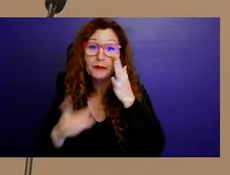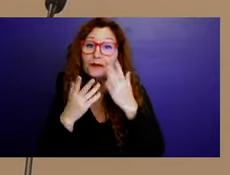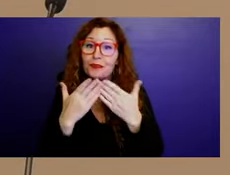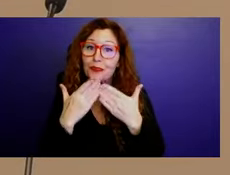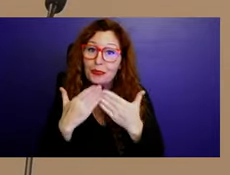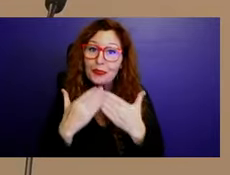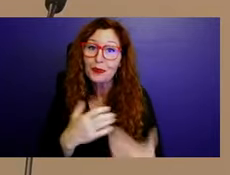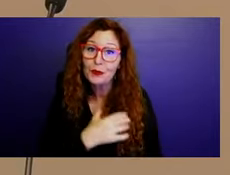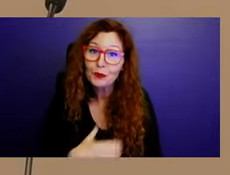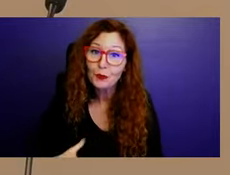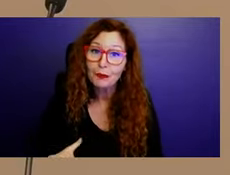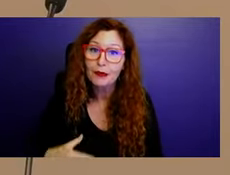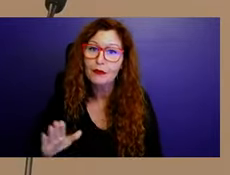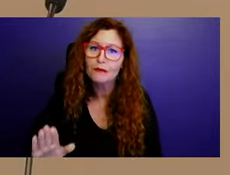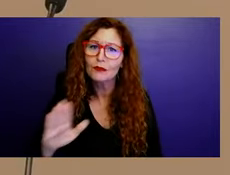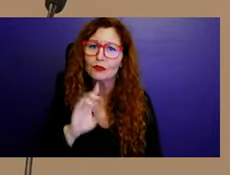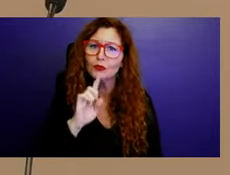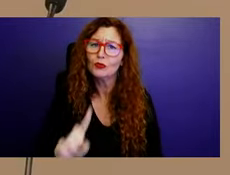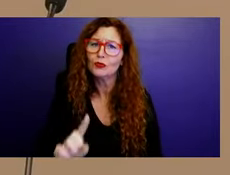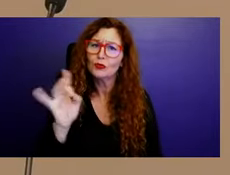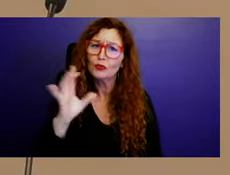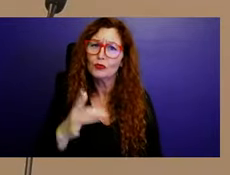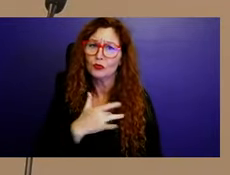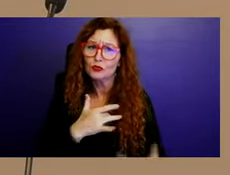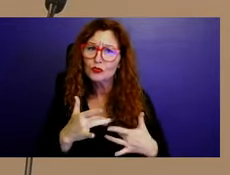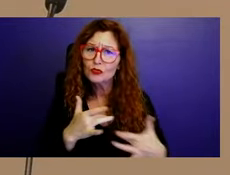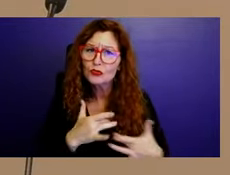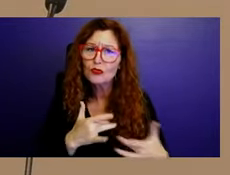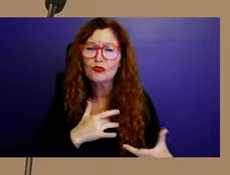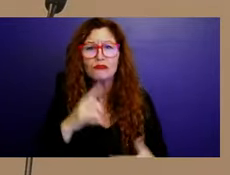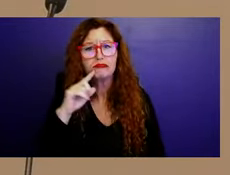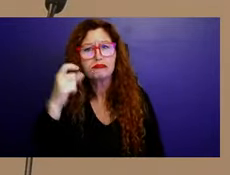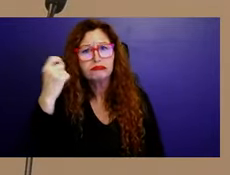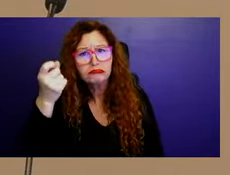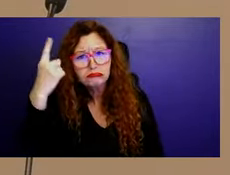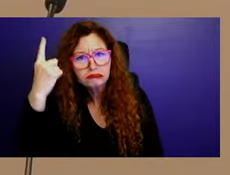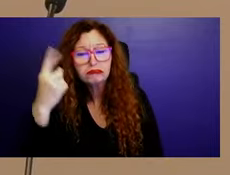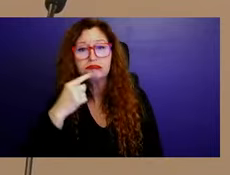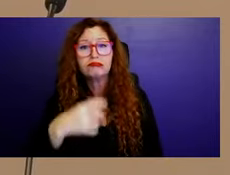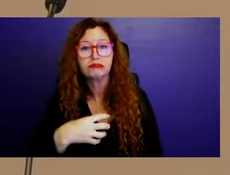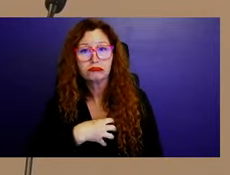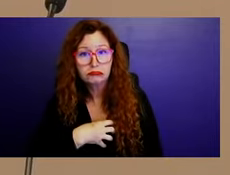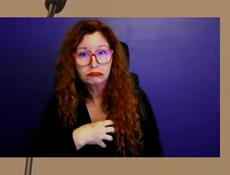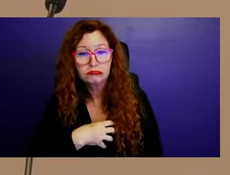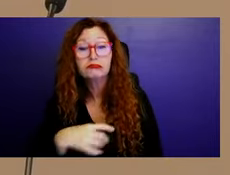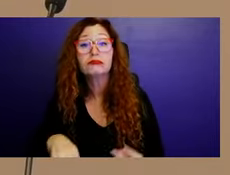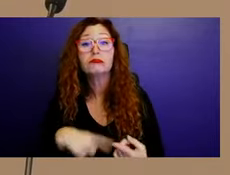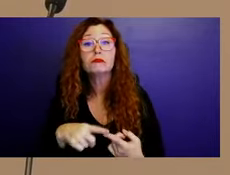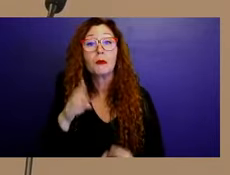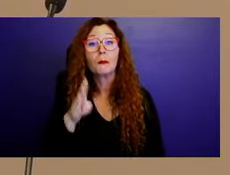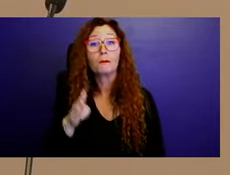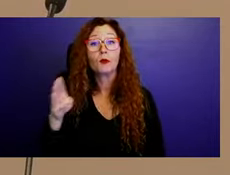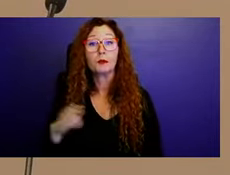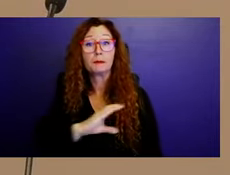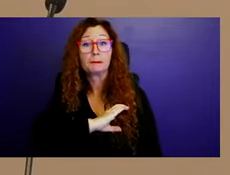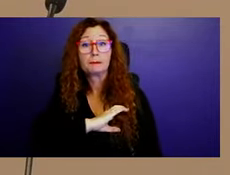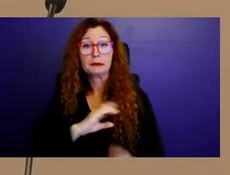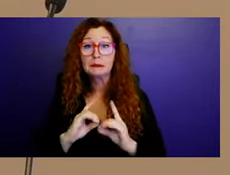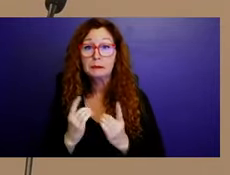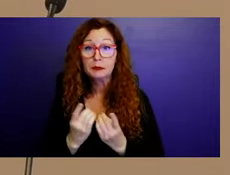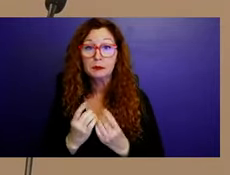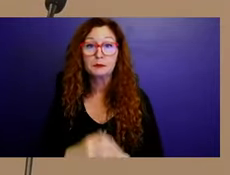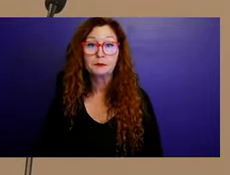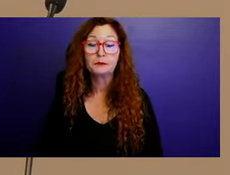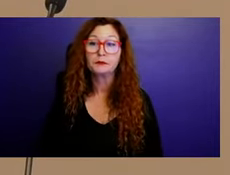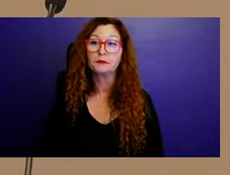your understanding when I came to you regarding a complaint that I had about the Boynton Beach Police Department. And I would